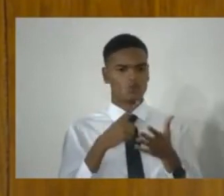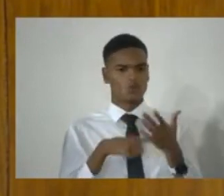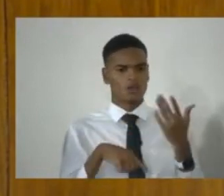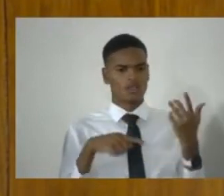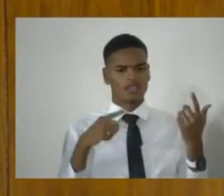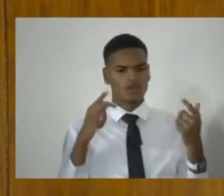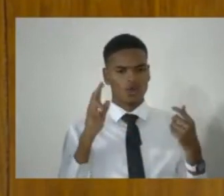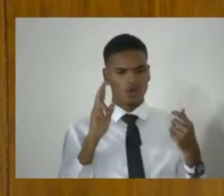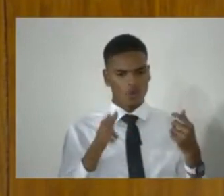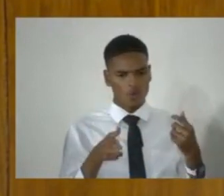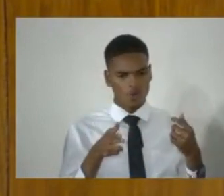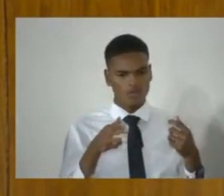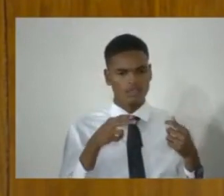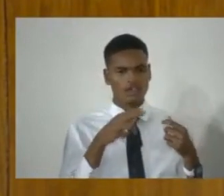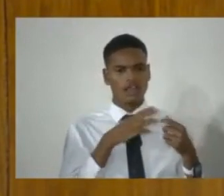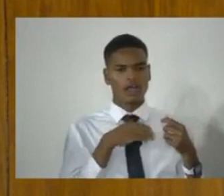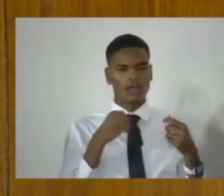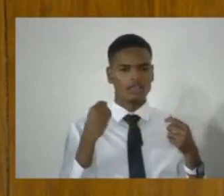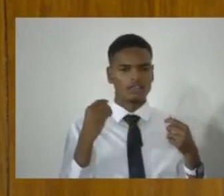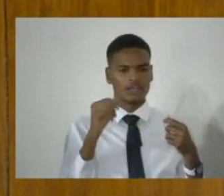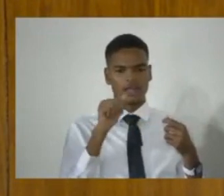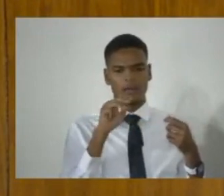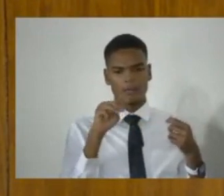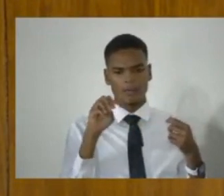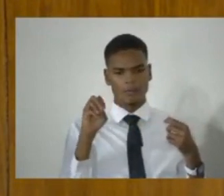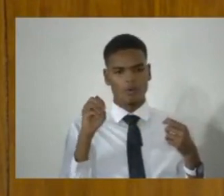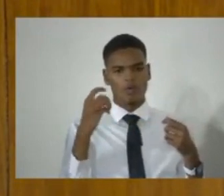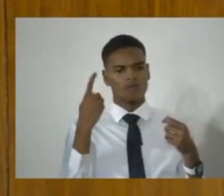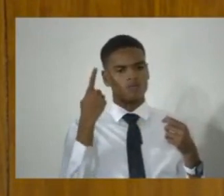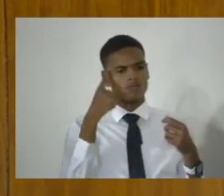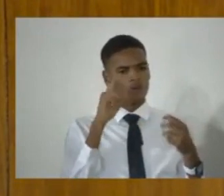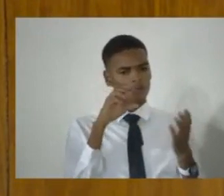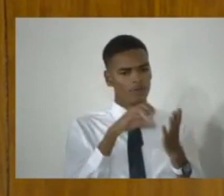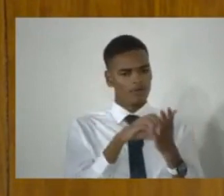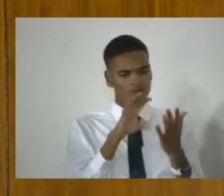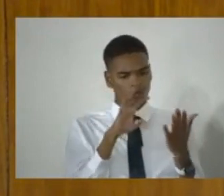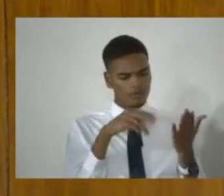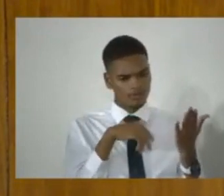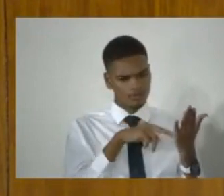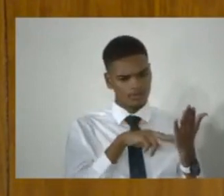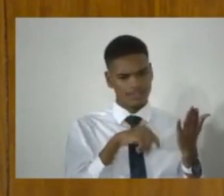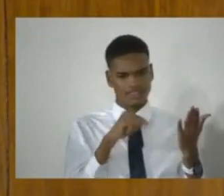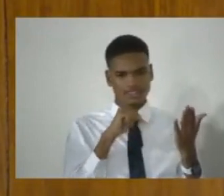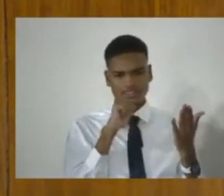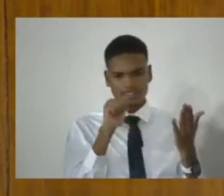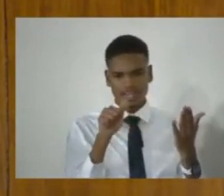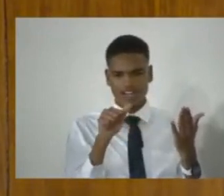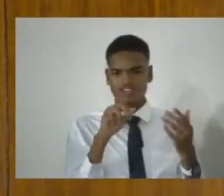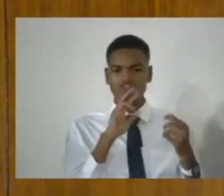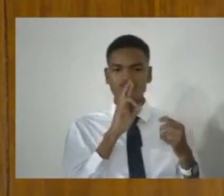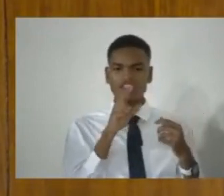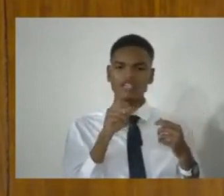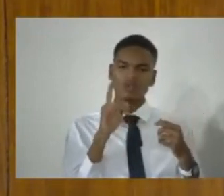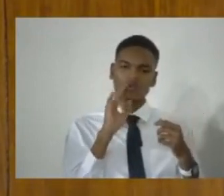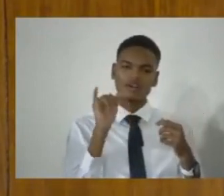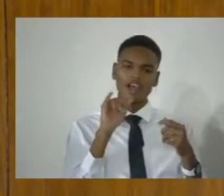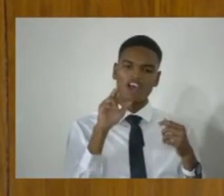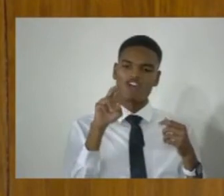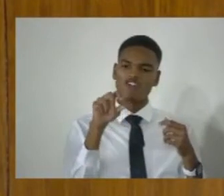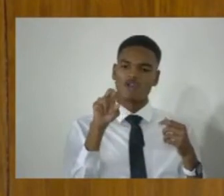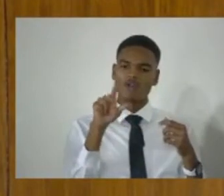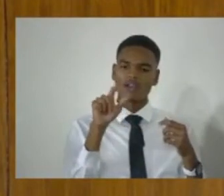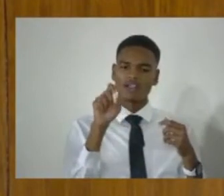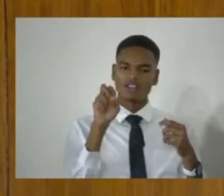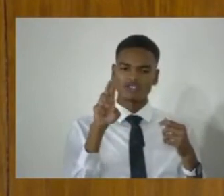firearms and ammunition fall are regulated under part four. When you look at part four, it's not obviously a regulatory regime.